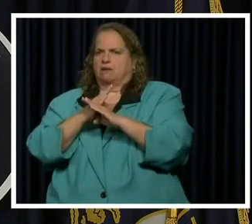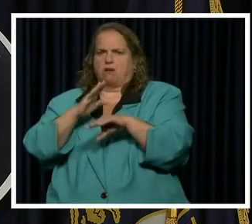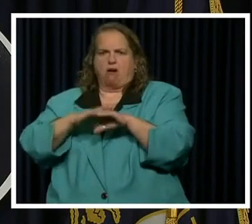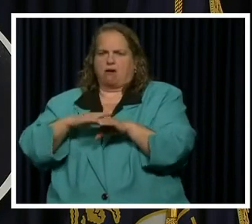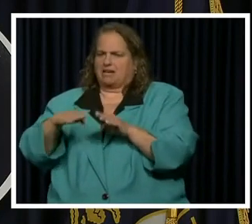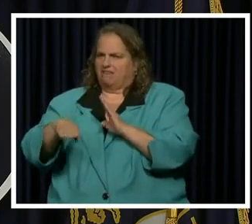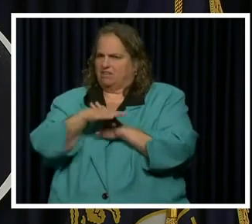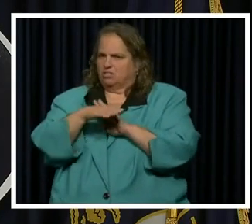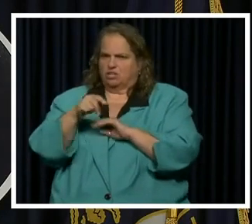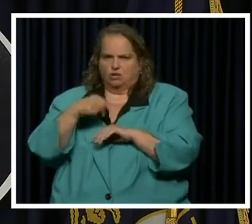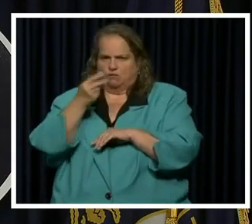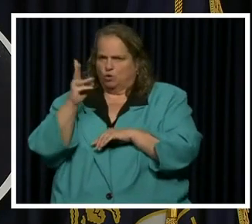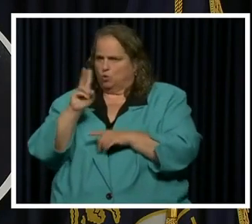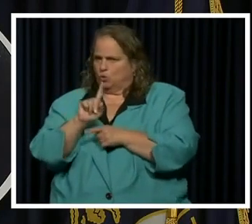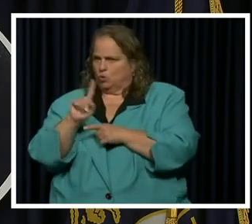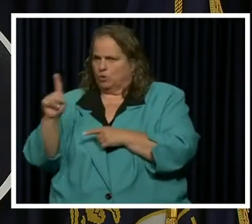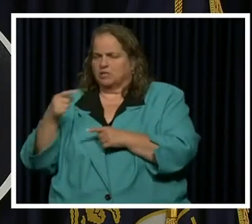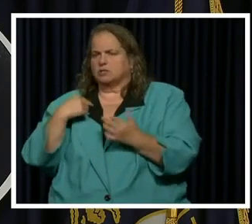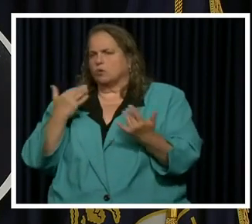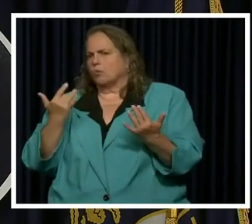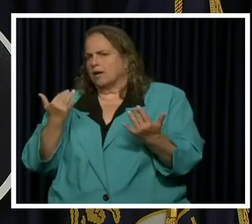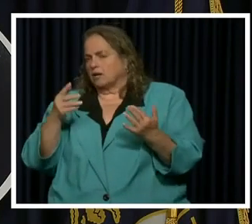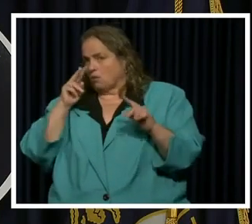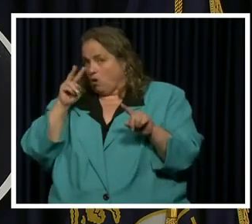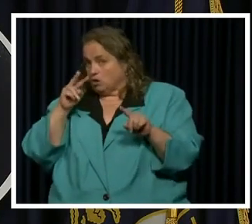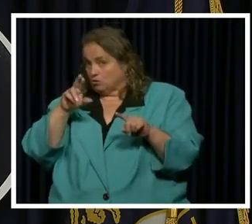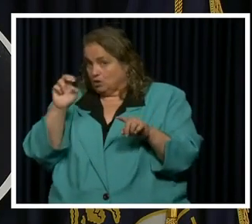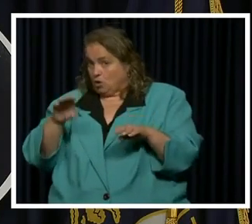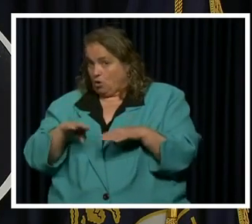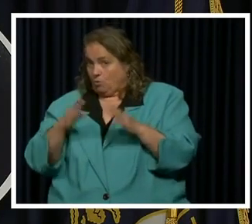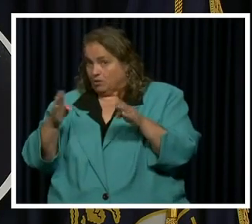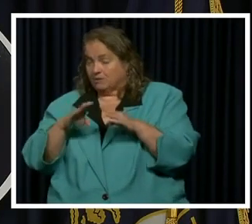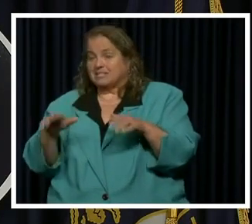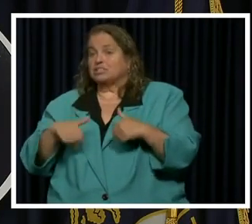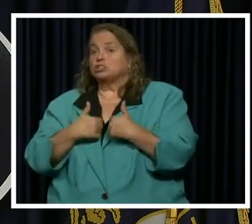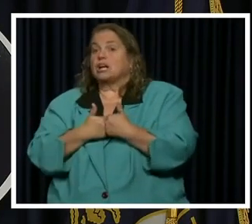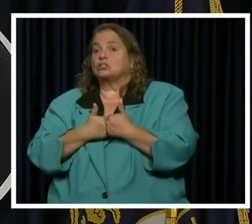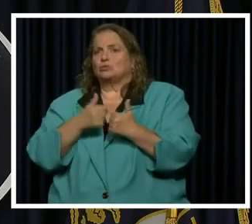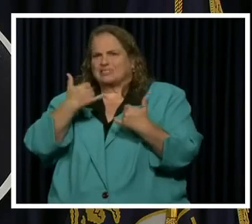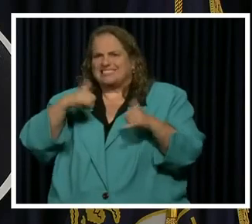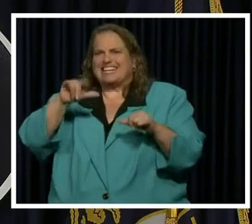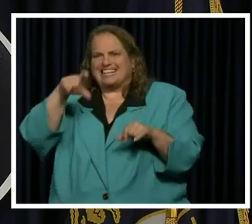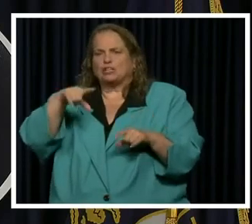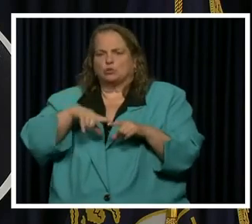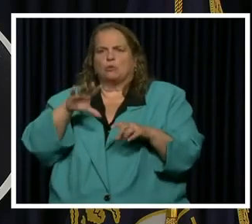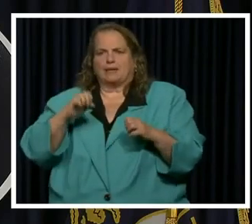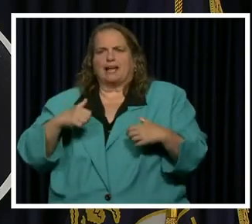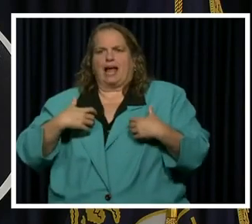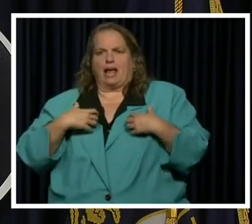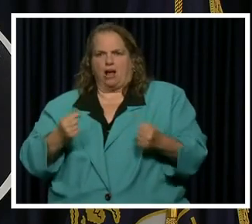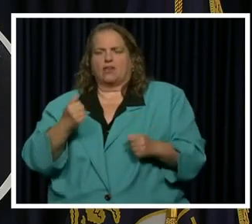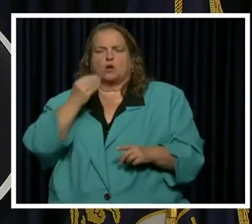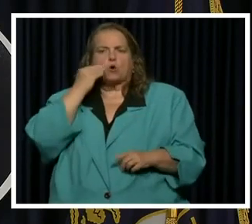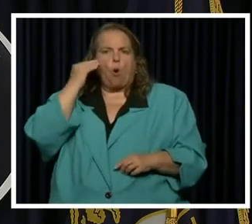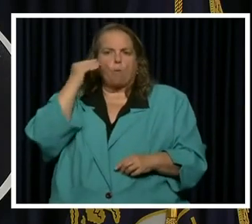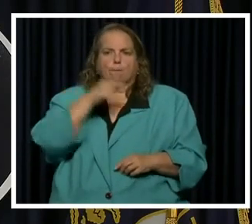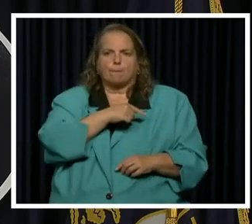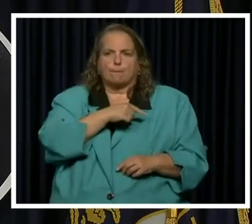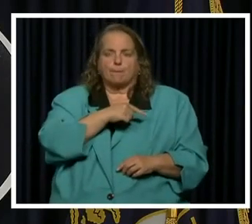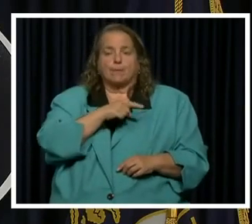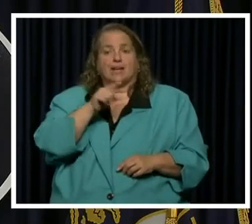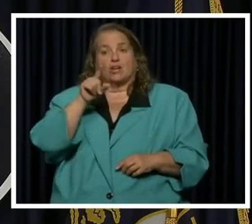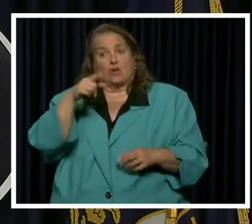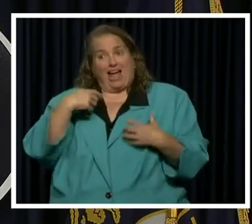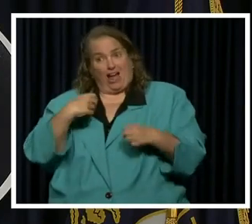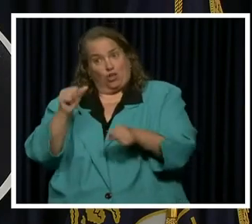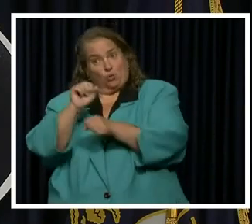we're going to watch as reopenings occur. The challenge is you still need to be healthy at home. Even though you're healthy at work, if you don't have